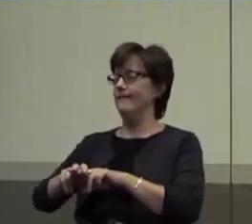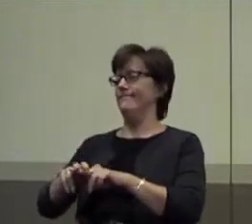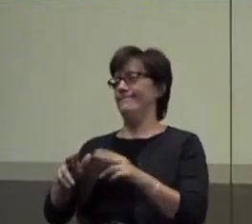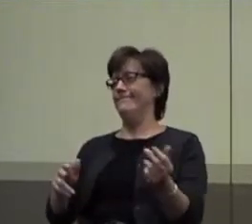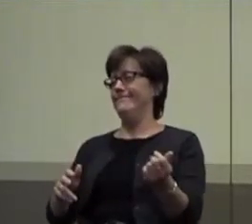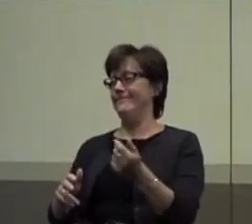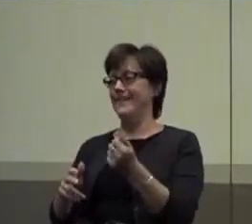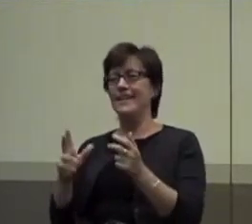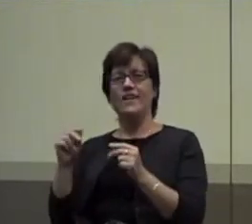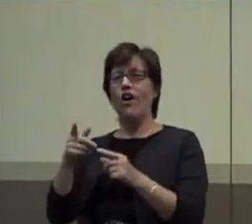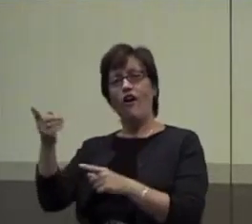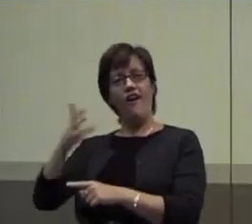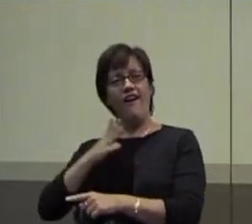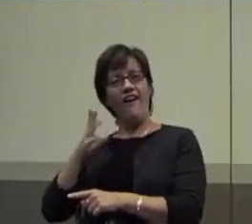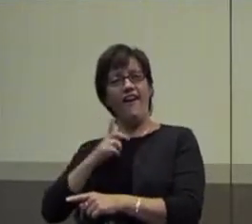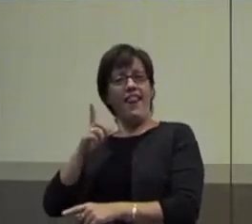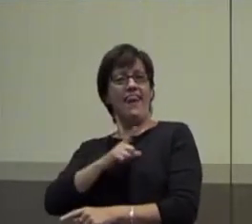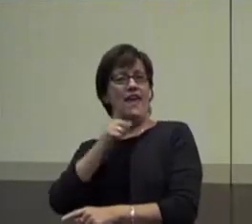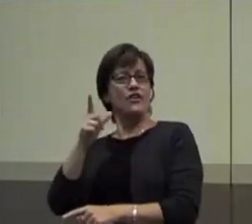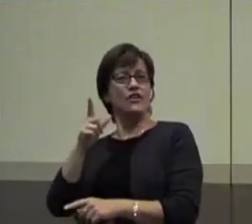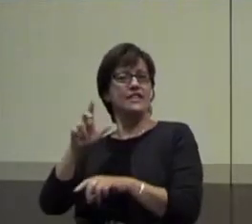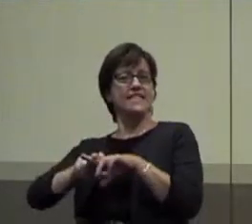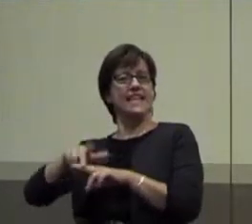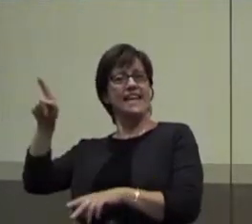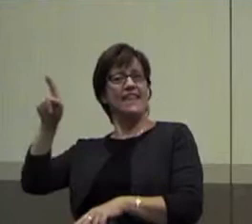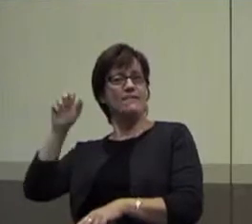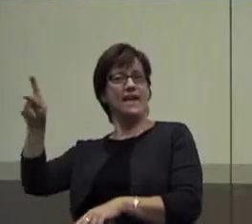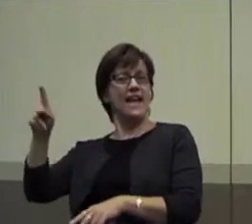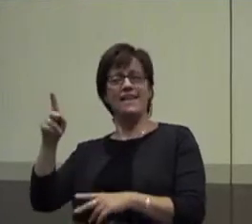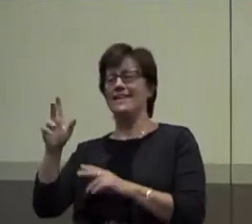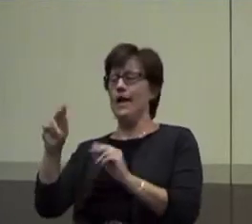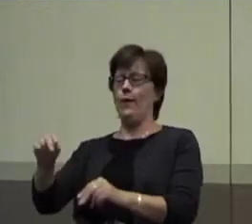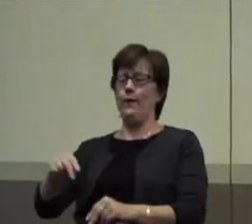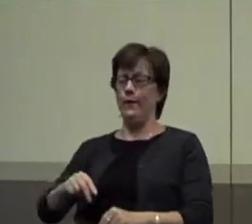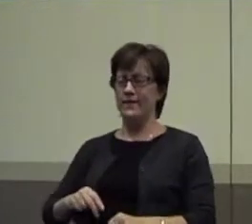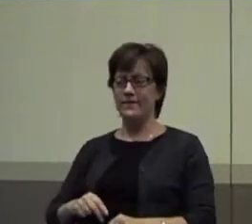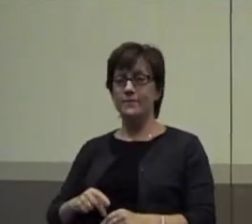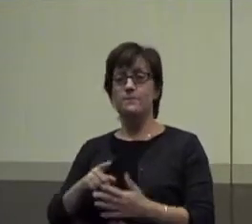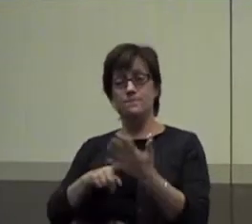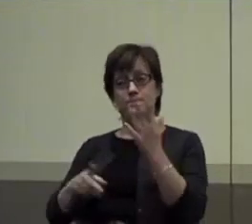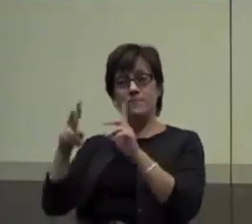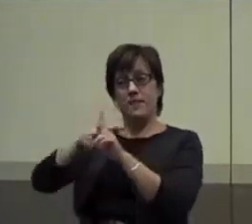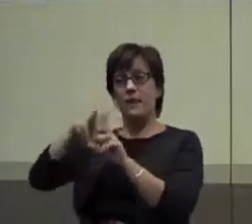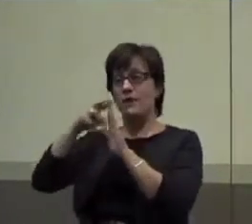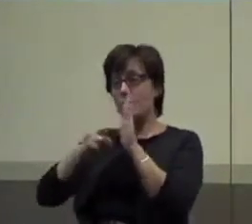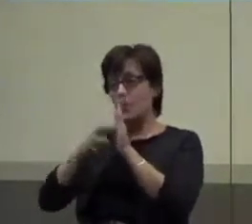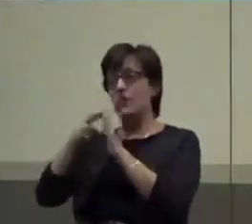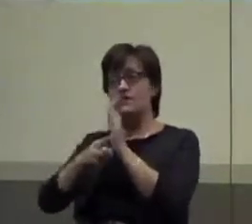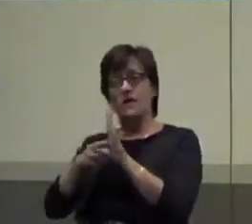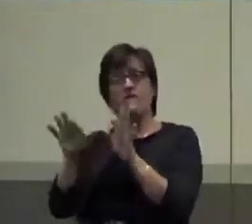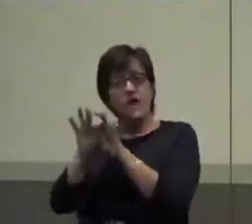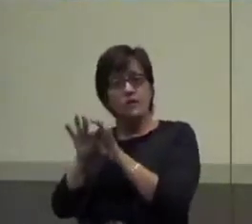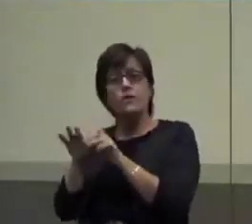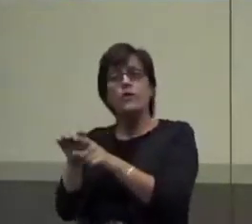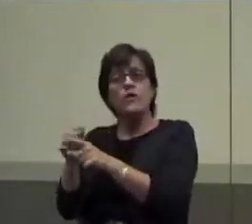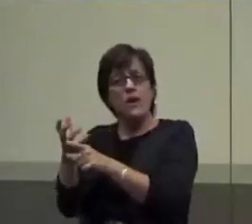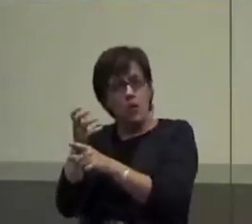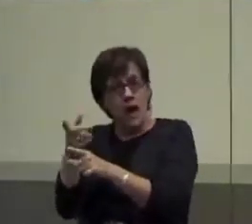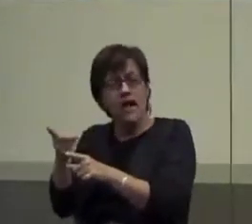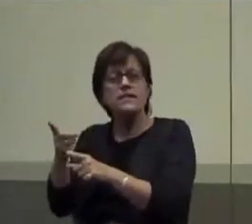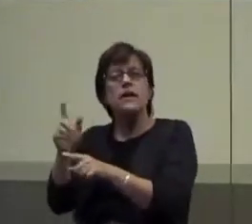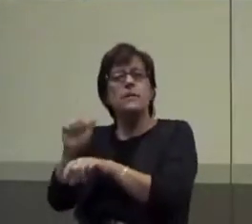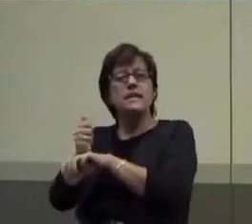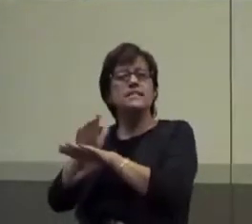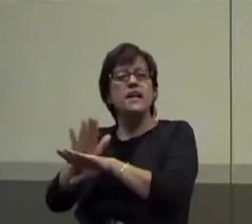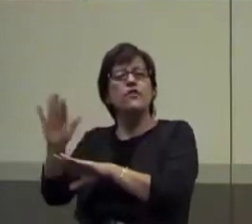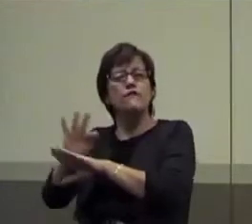seat in the back of my room? No. Right? Good. Does that make sense? We've applied these rules, right? Valuable, based on the function. Good. Let's do the same thing for